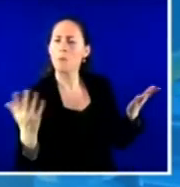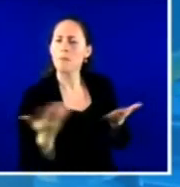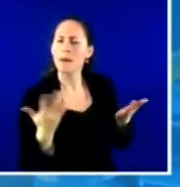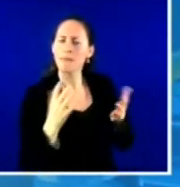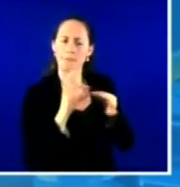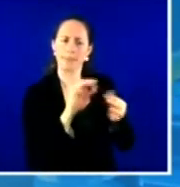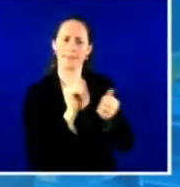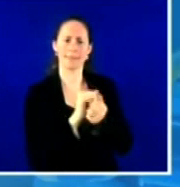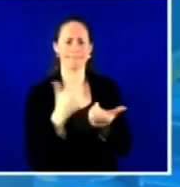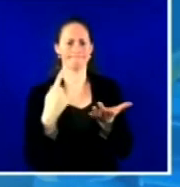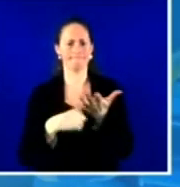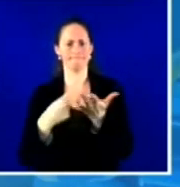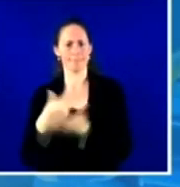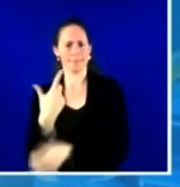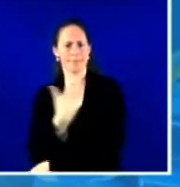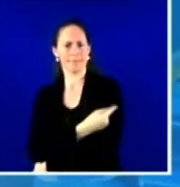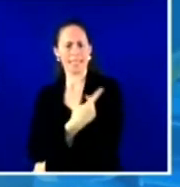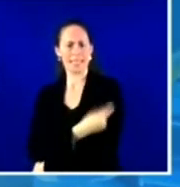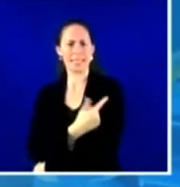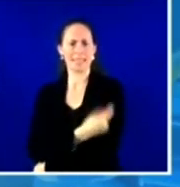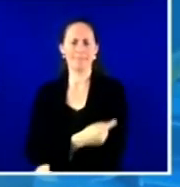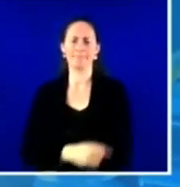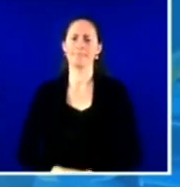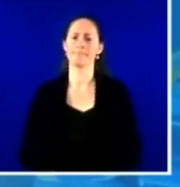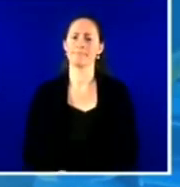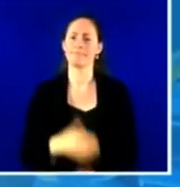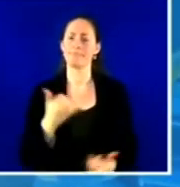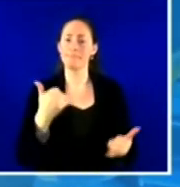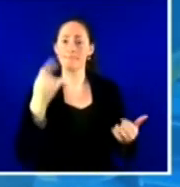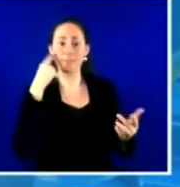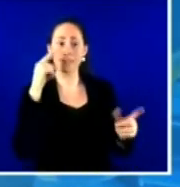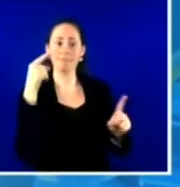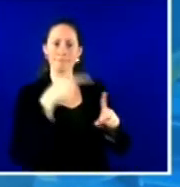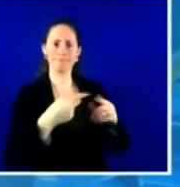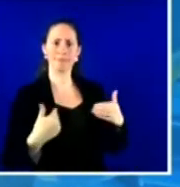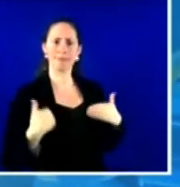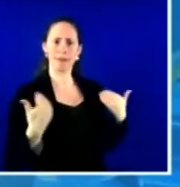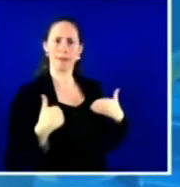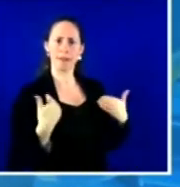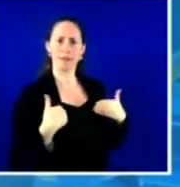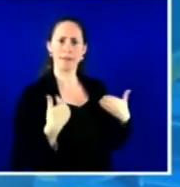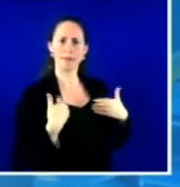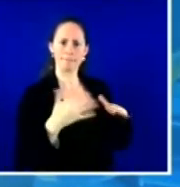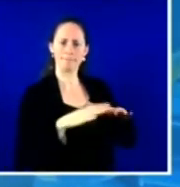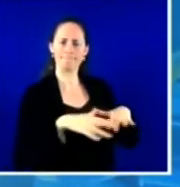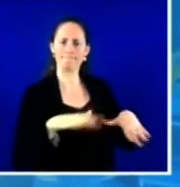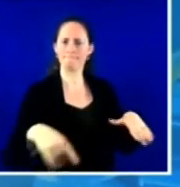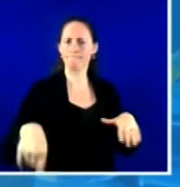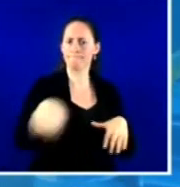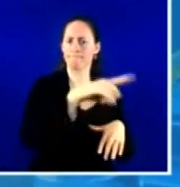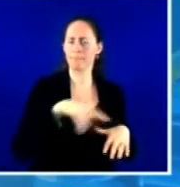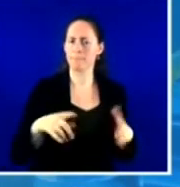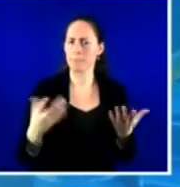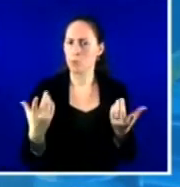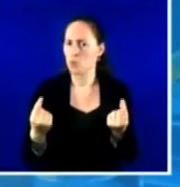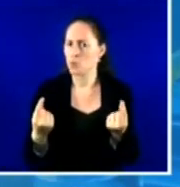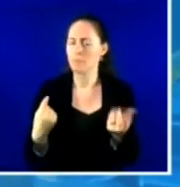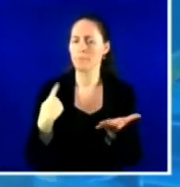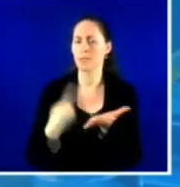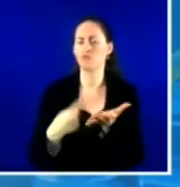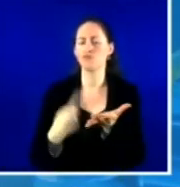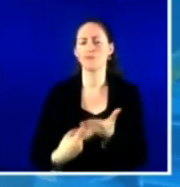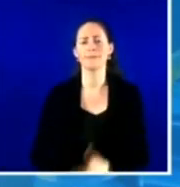important group, namely adolescents. To set the stage, let us look at some data on COVID